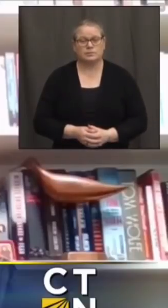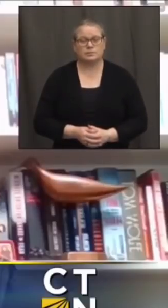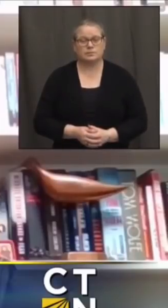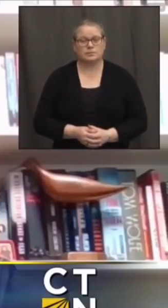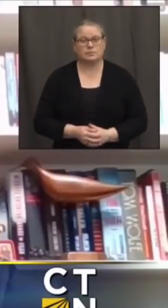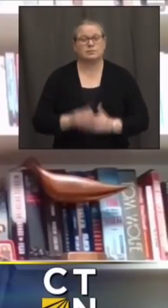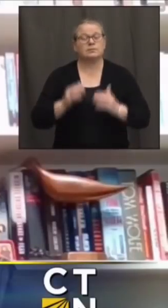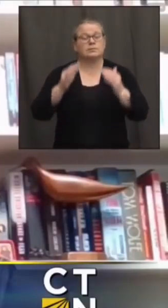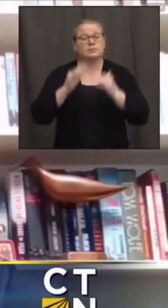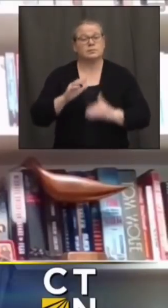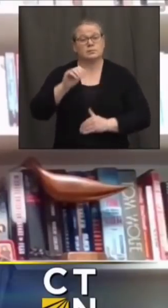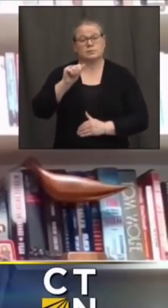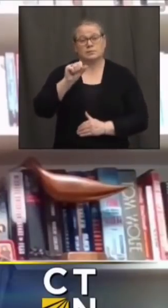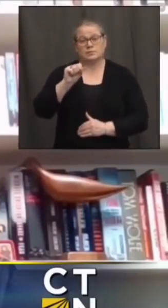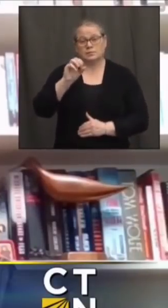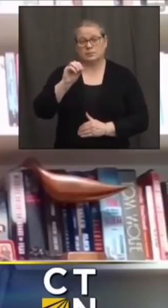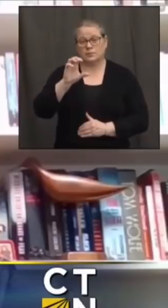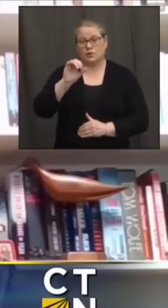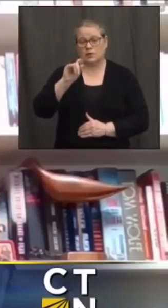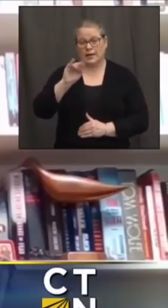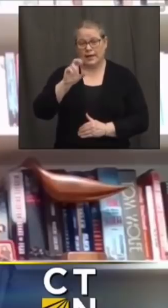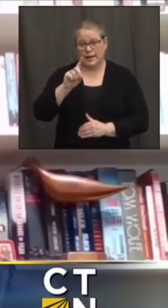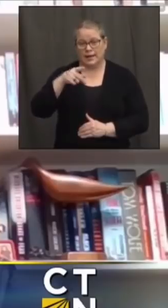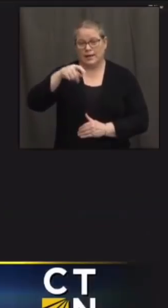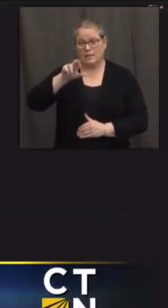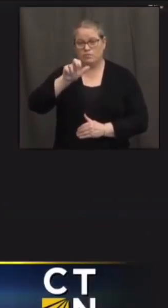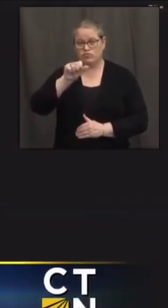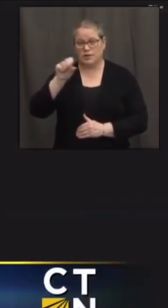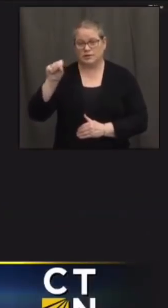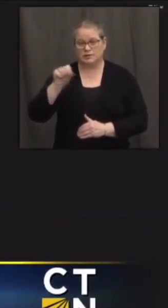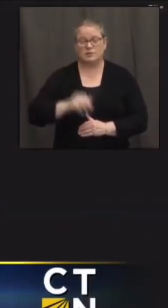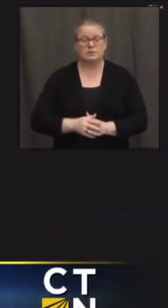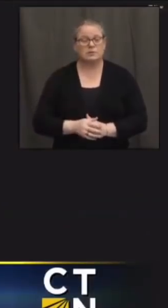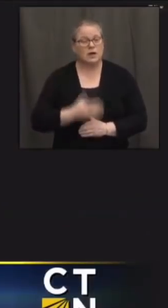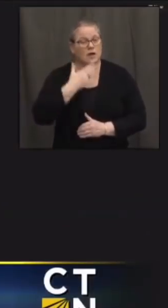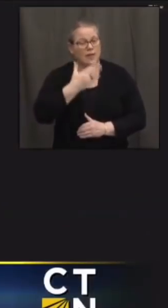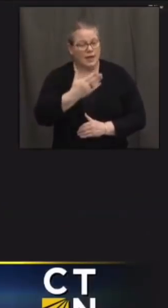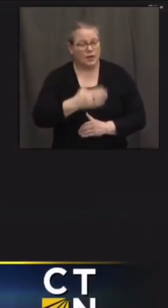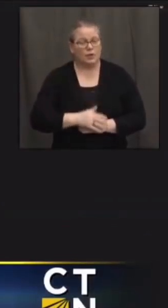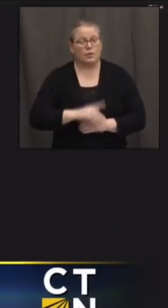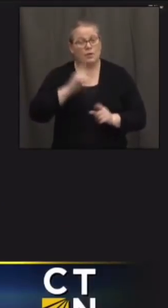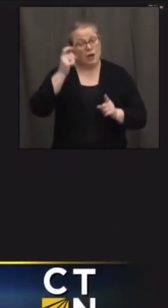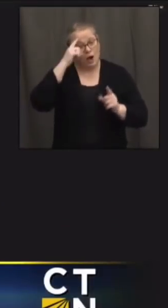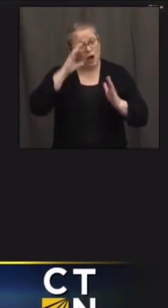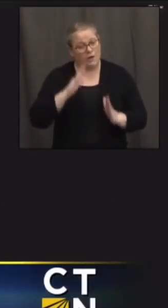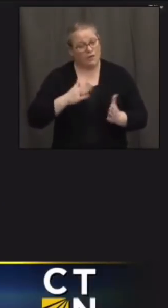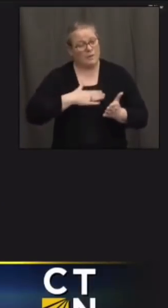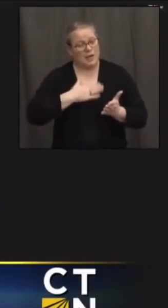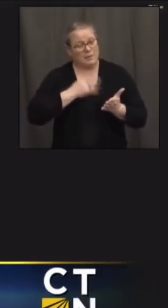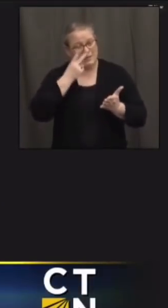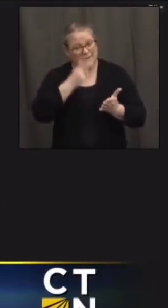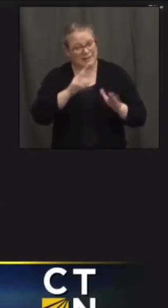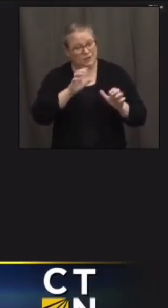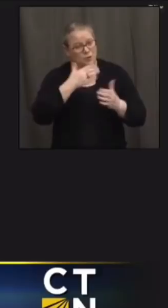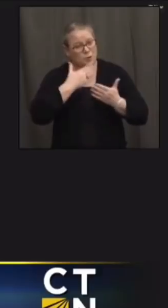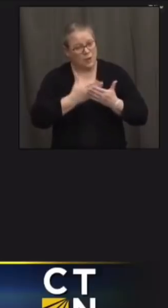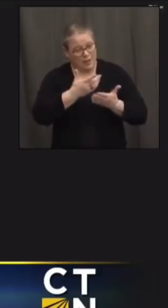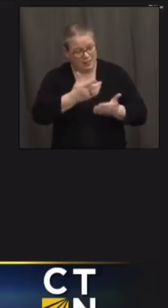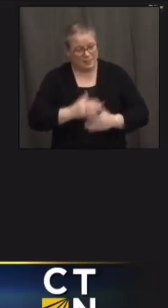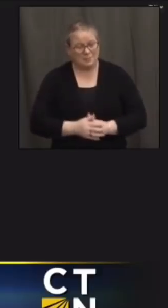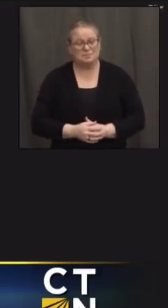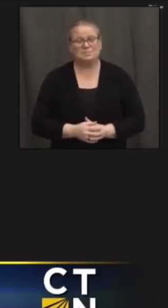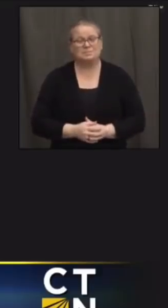the associated press uh thank you good afternoon uh governor glad you're doing well um i was wondering um